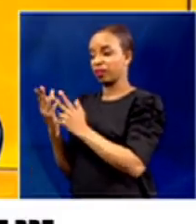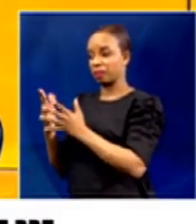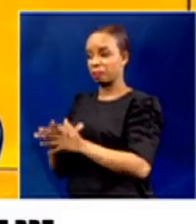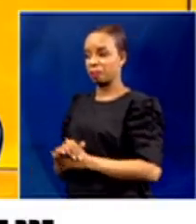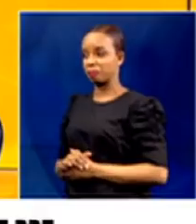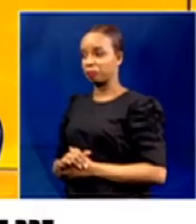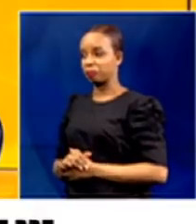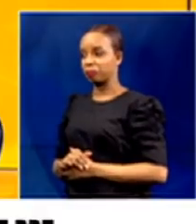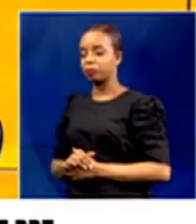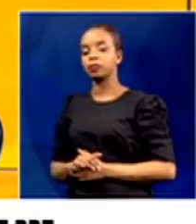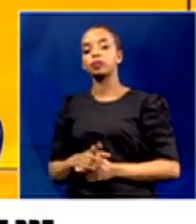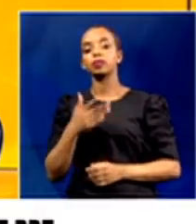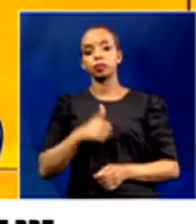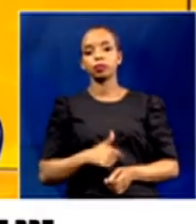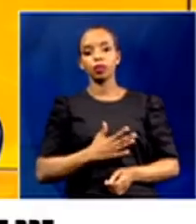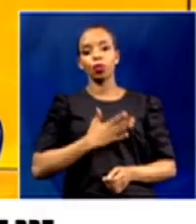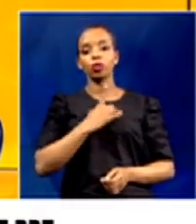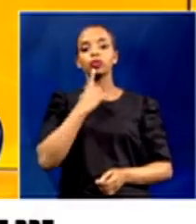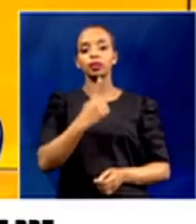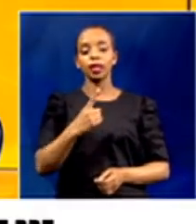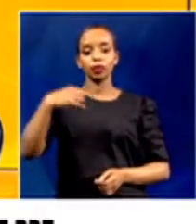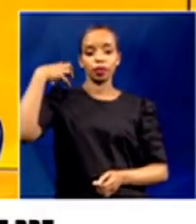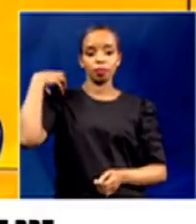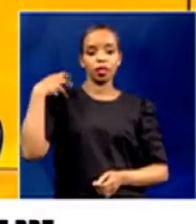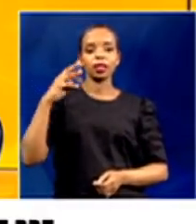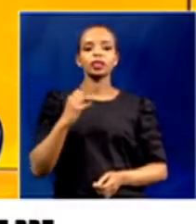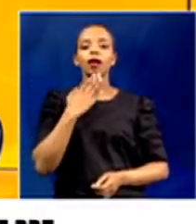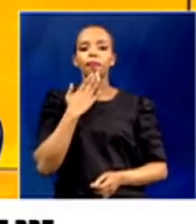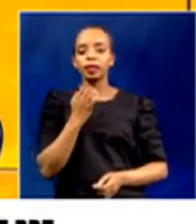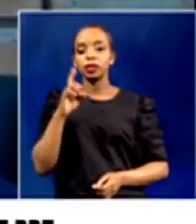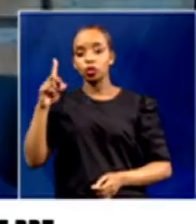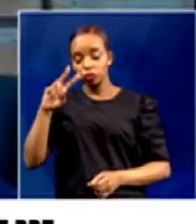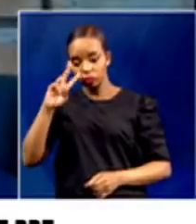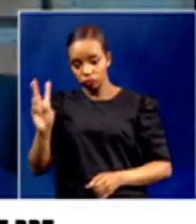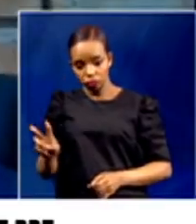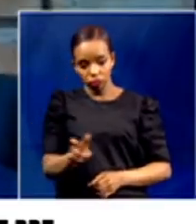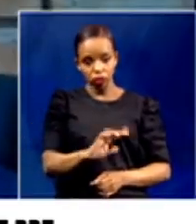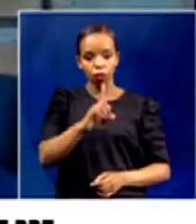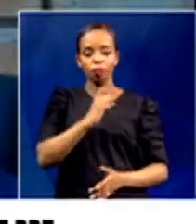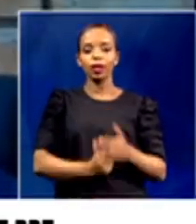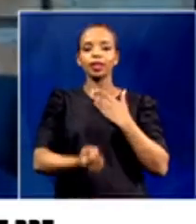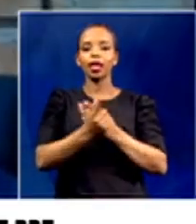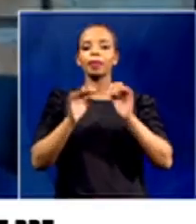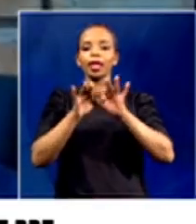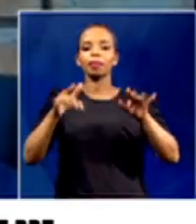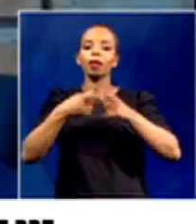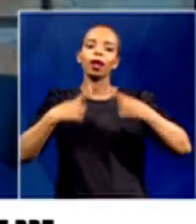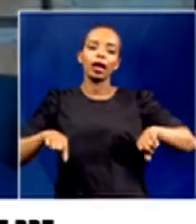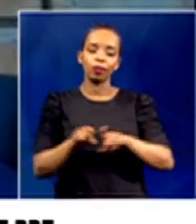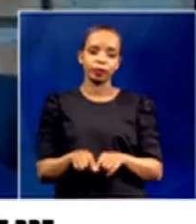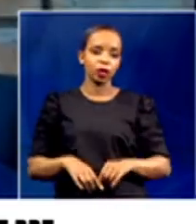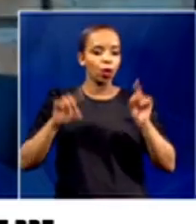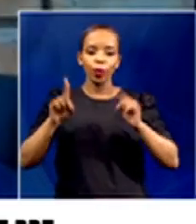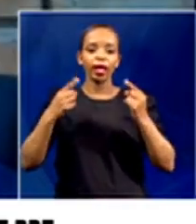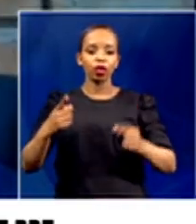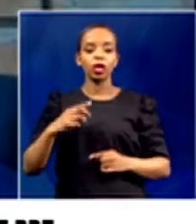I want to say to the Minister, please keep your ear to the ground and see what is happening to our people. We can't pretend that there is no